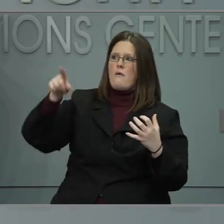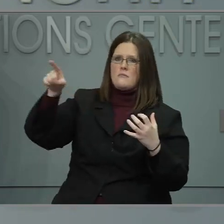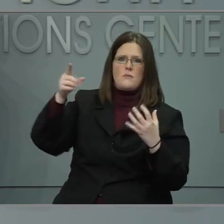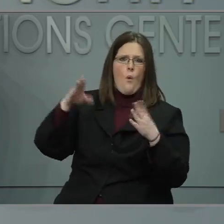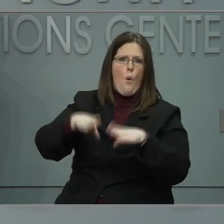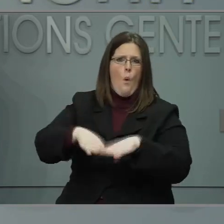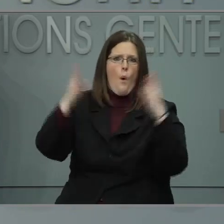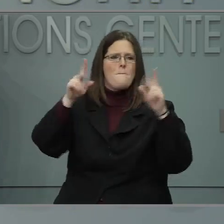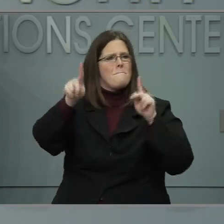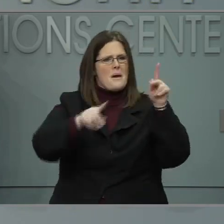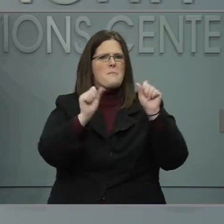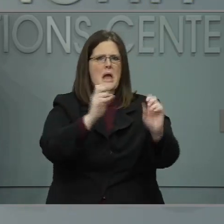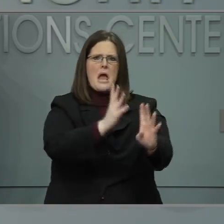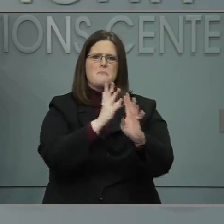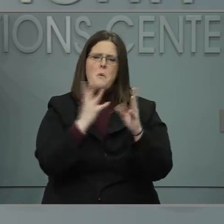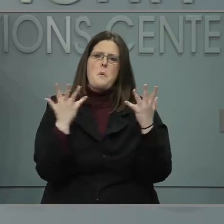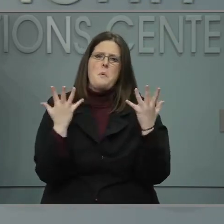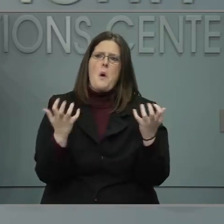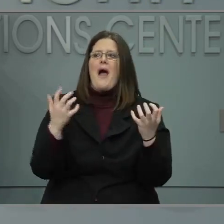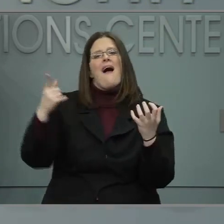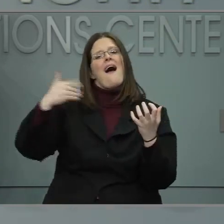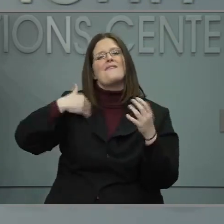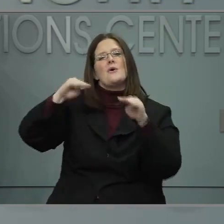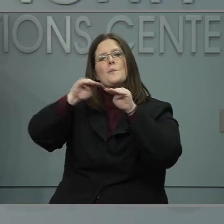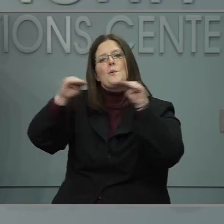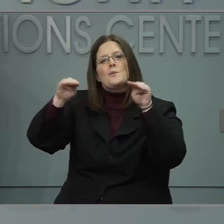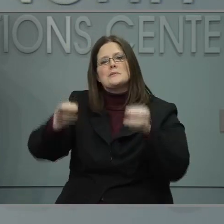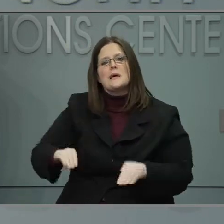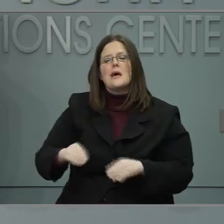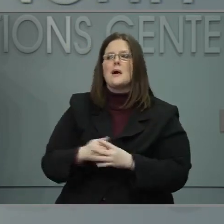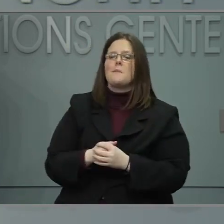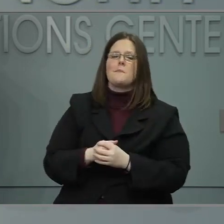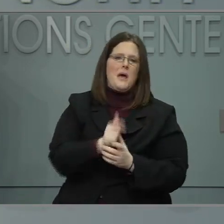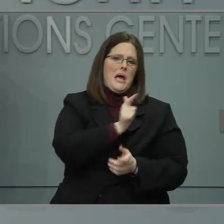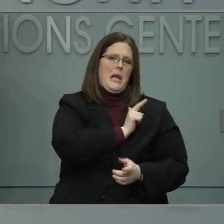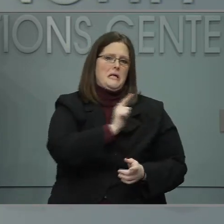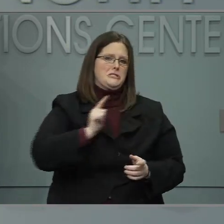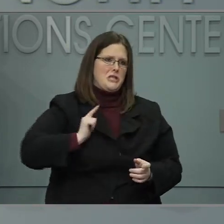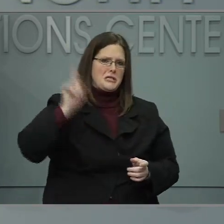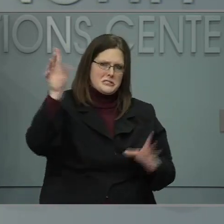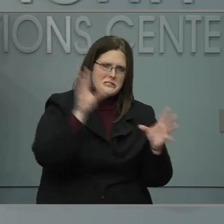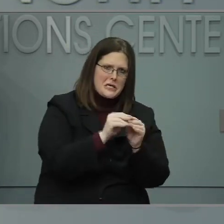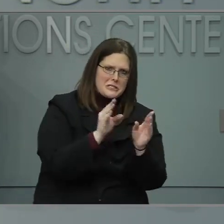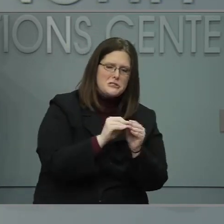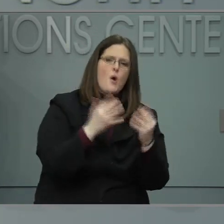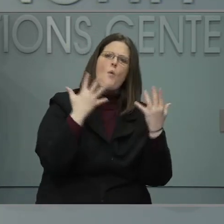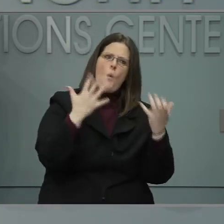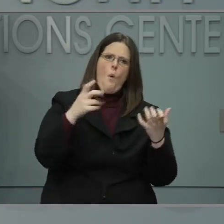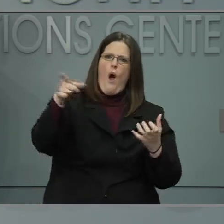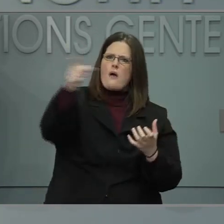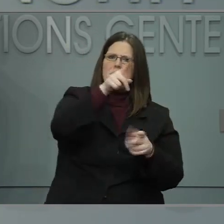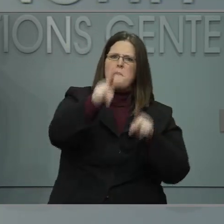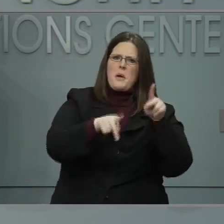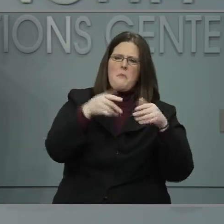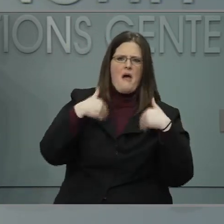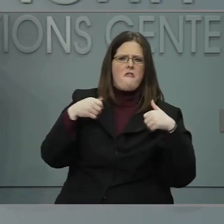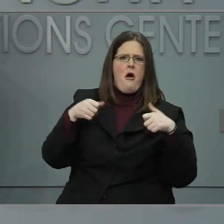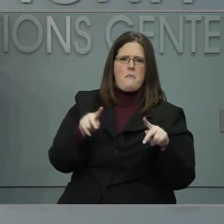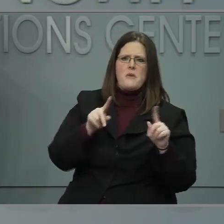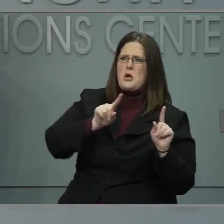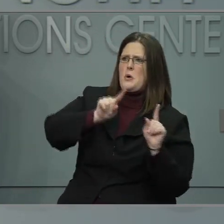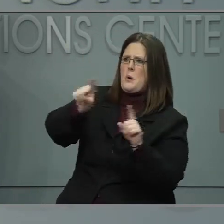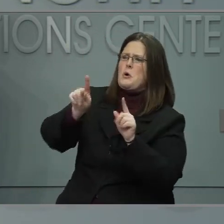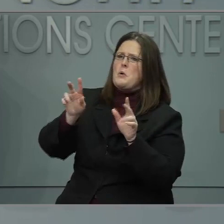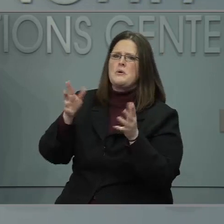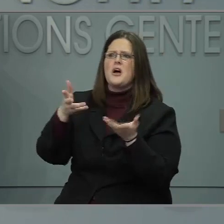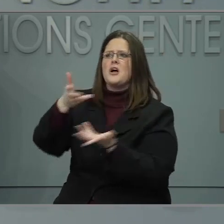open to the public. I know a lot of the museums, the legislature is in session. We want people downtown and taking part